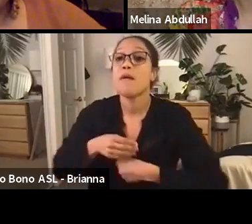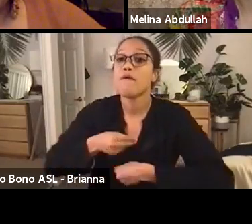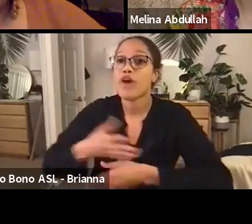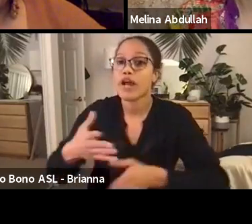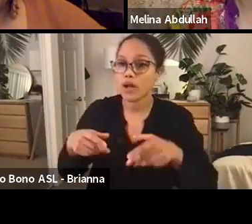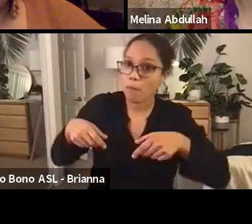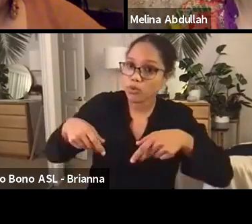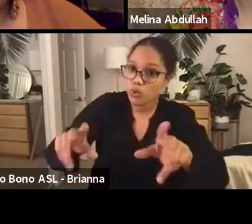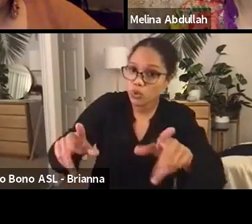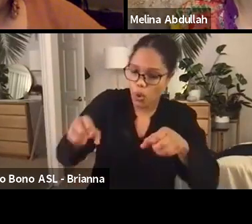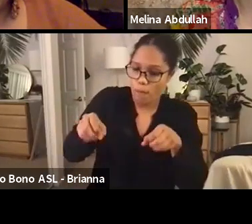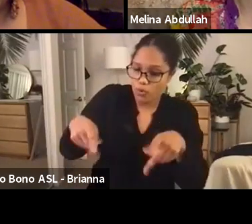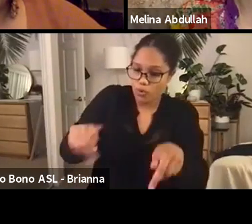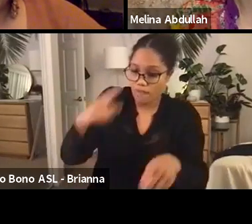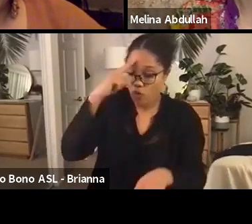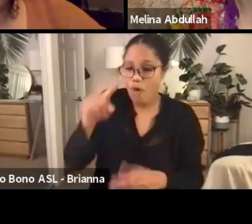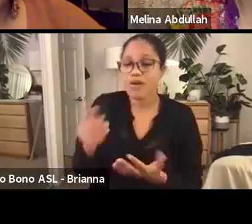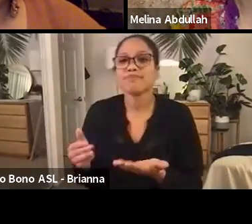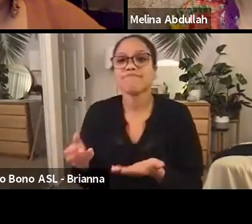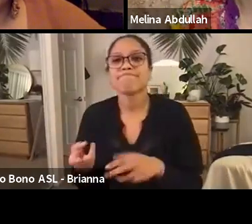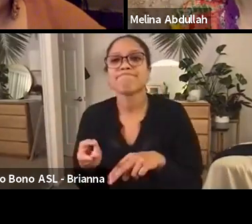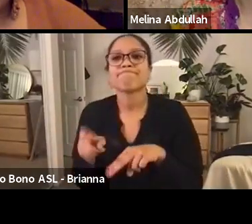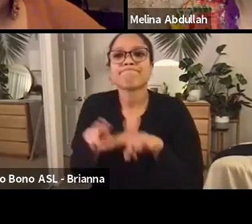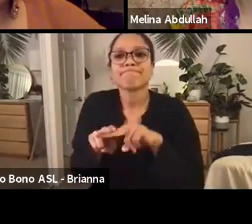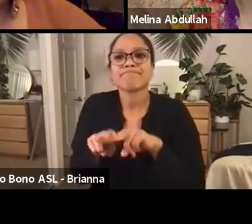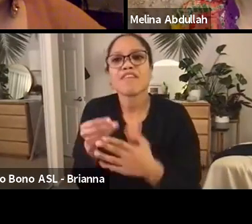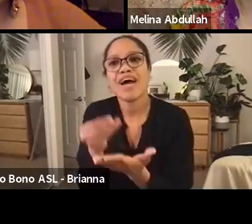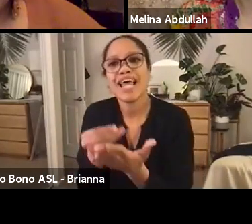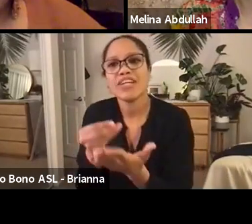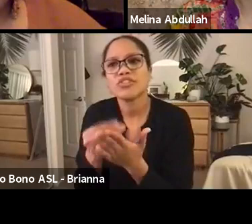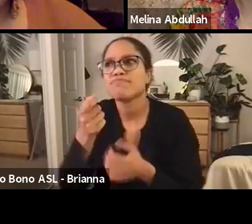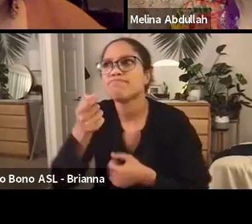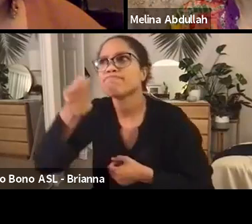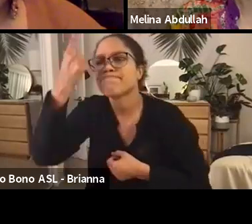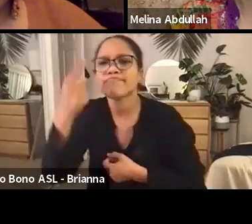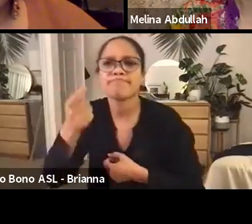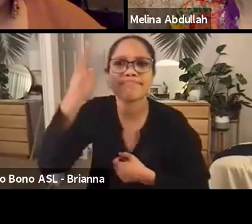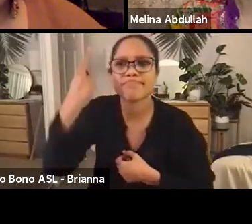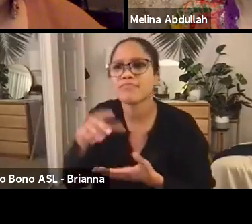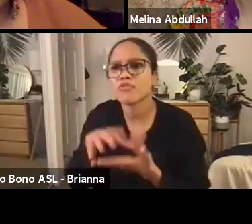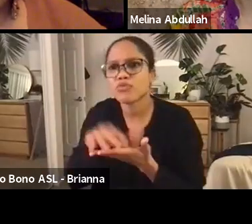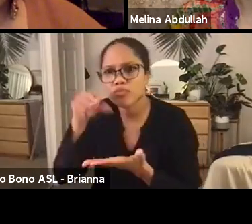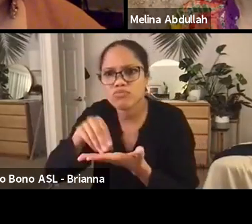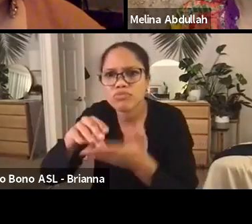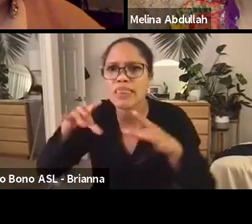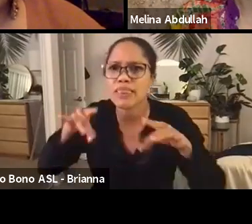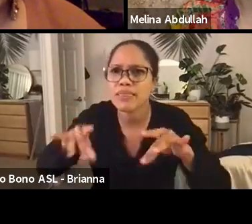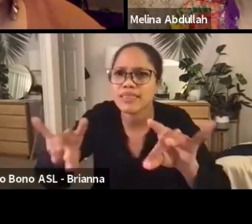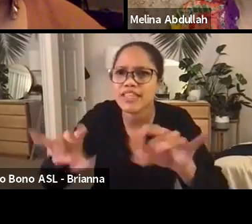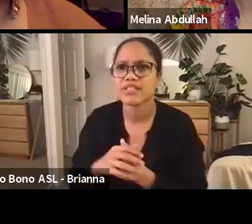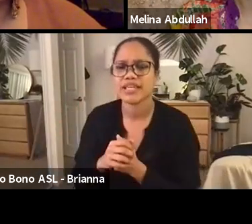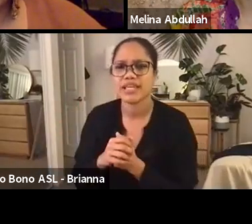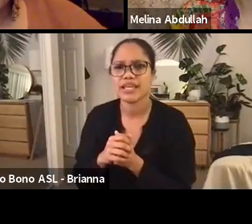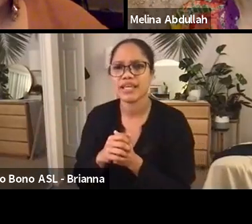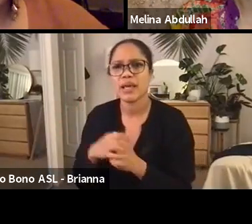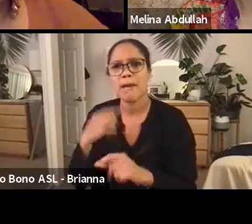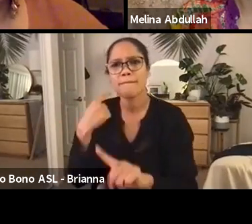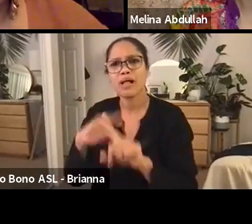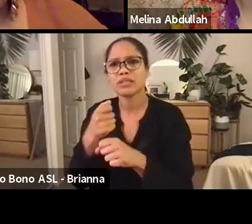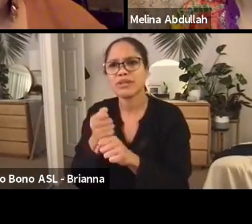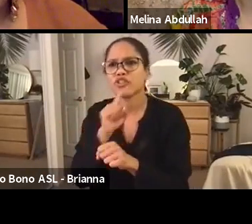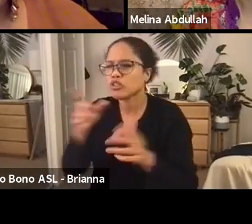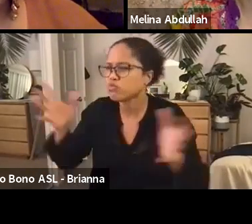additional financial literacy and other empowerment tools. And then also measuring the mental health and wellbeing of our people.